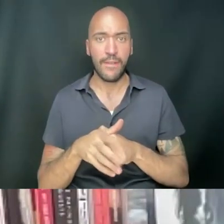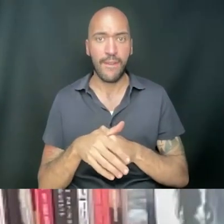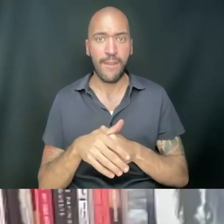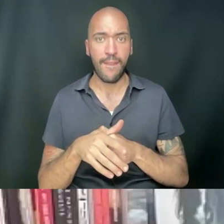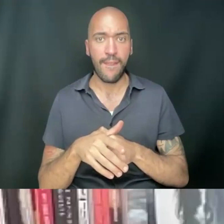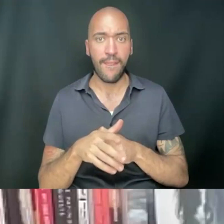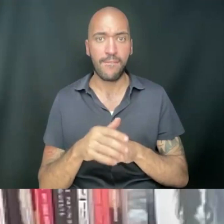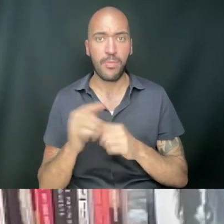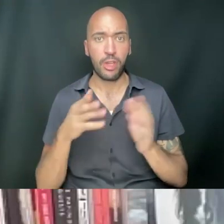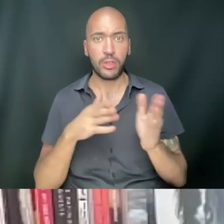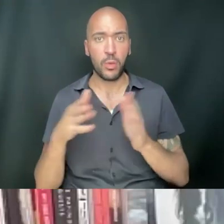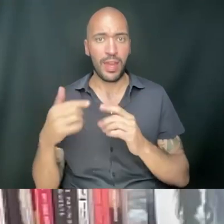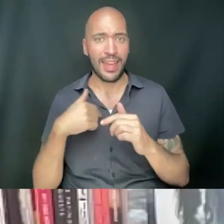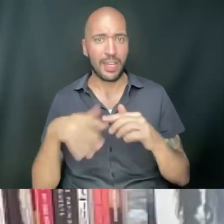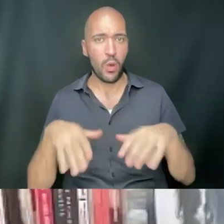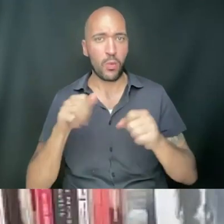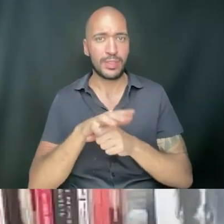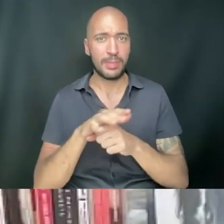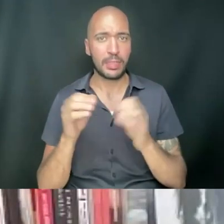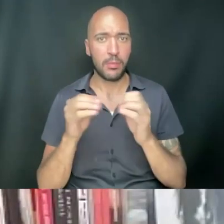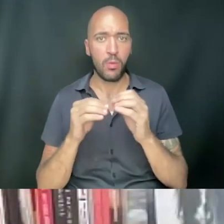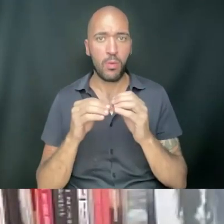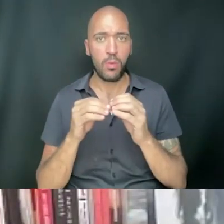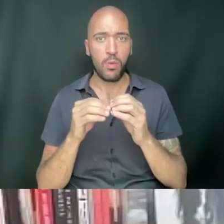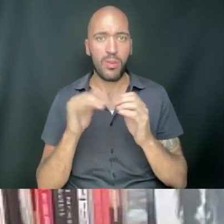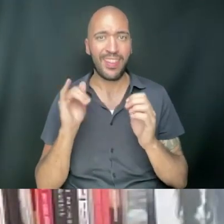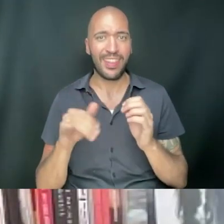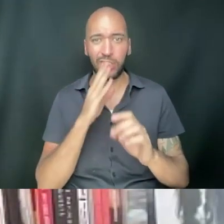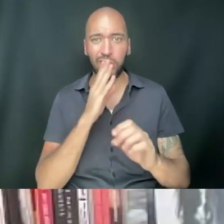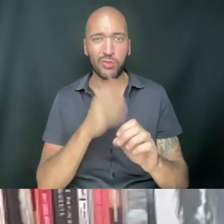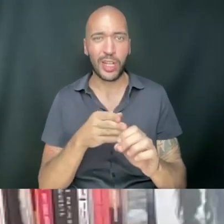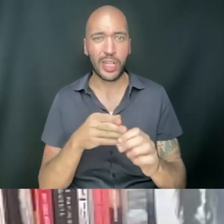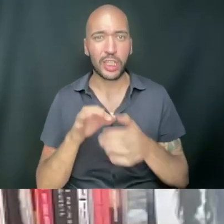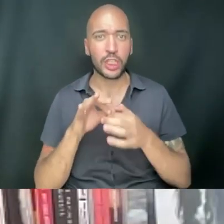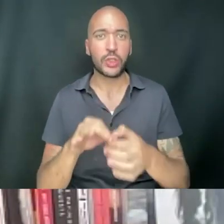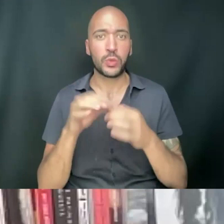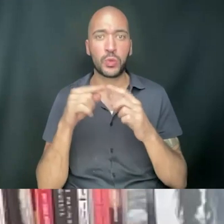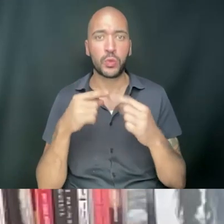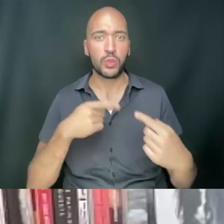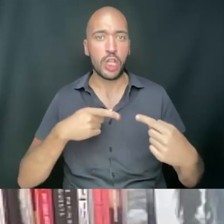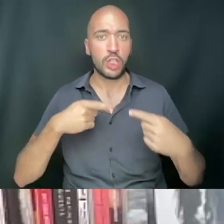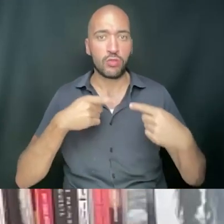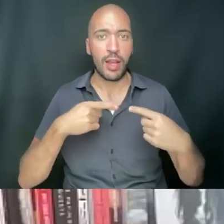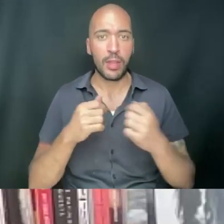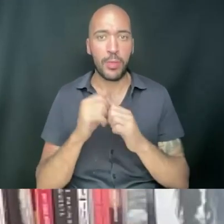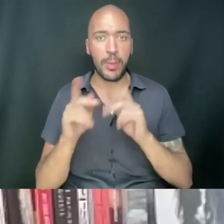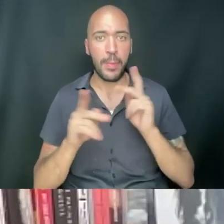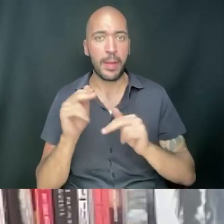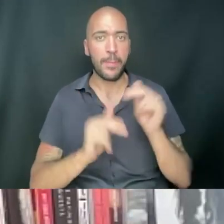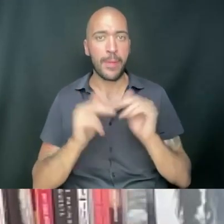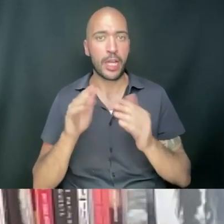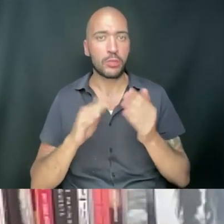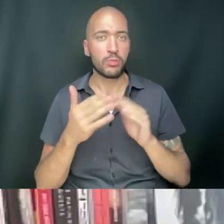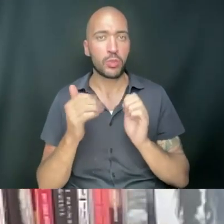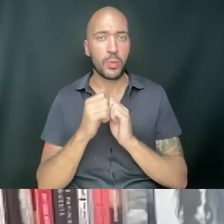There's a way that I can hold space more, and that is directly due to struggling with people and building community with